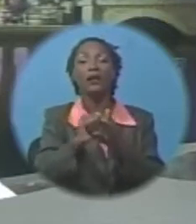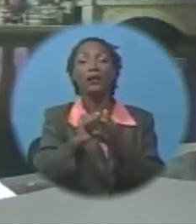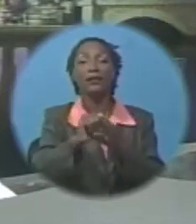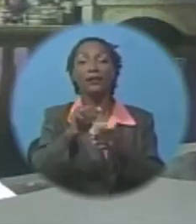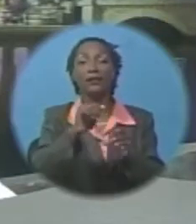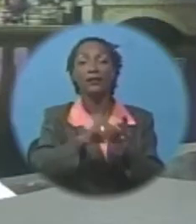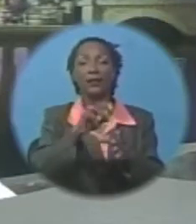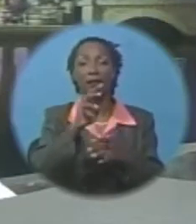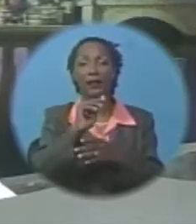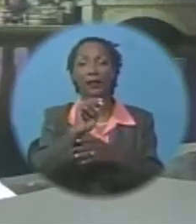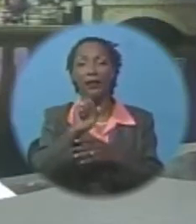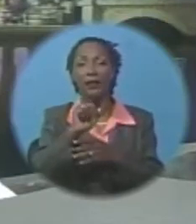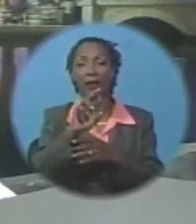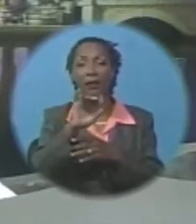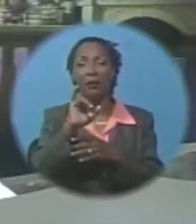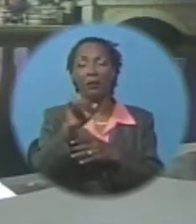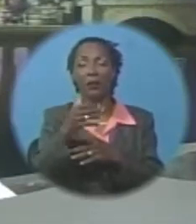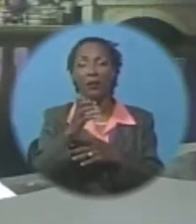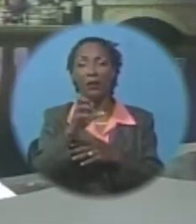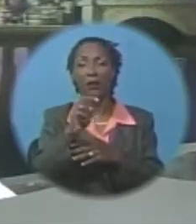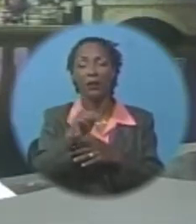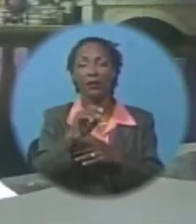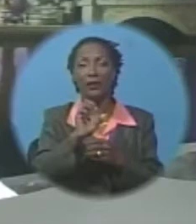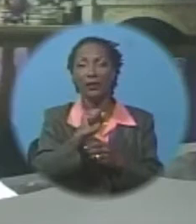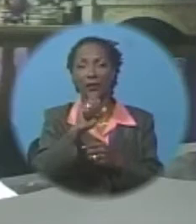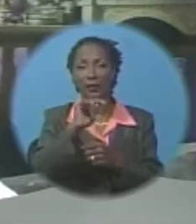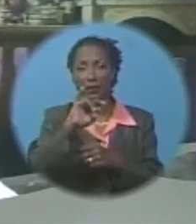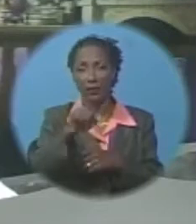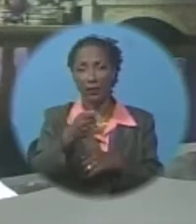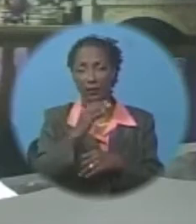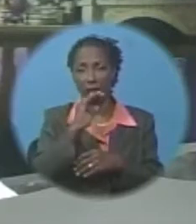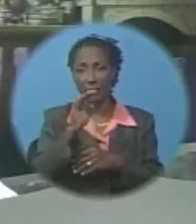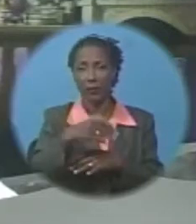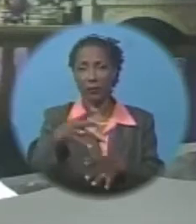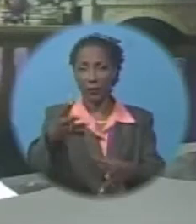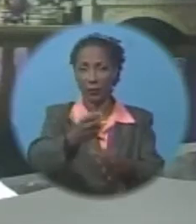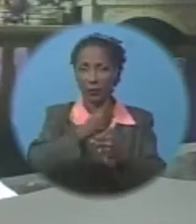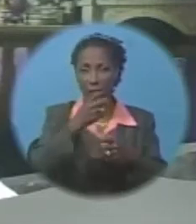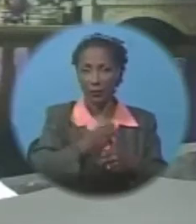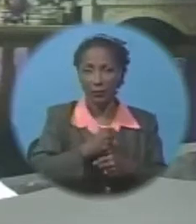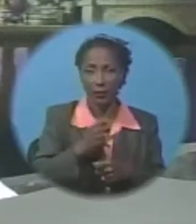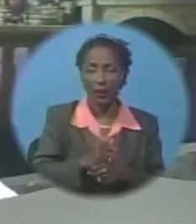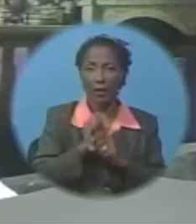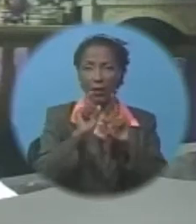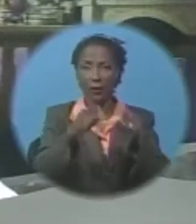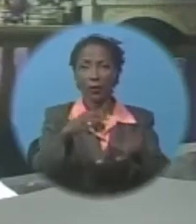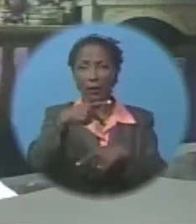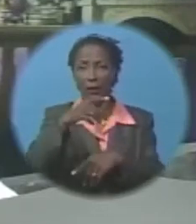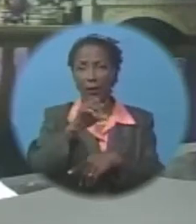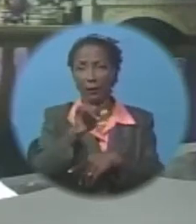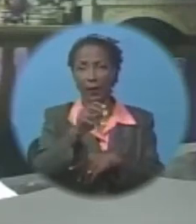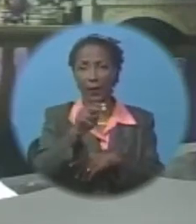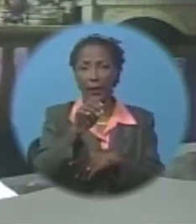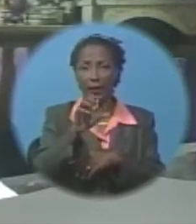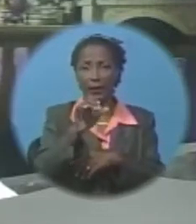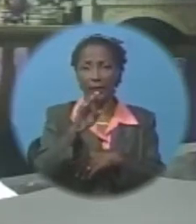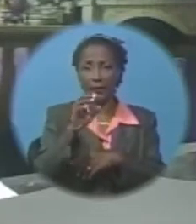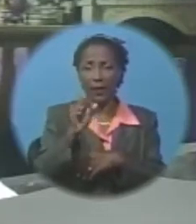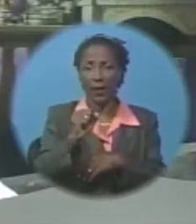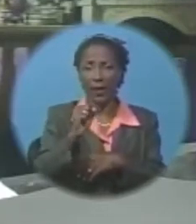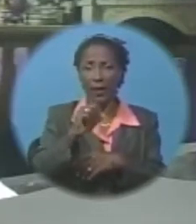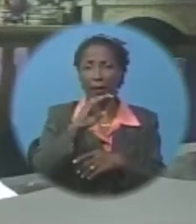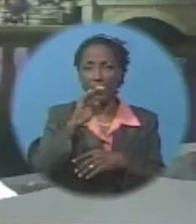been remanded to prison. Police, acting on information received, went to Paynes Bay Beach, where they observed a number of people dragging